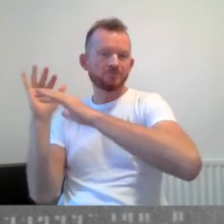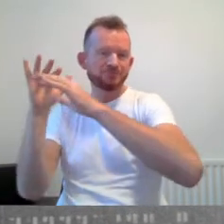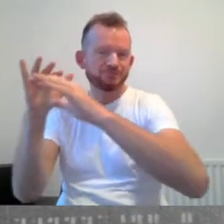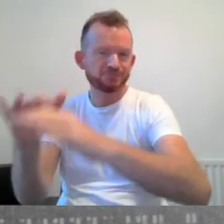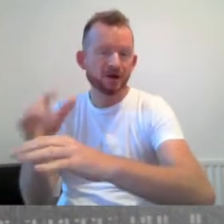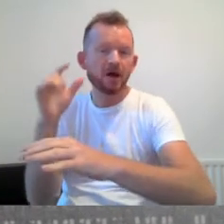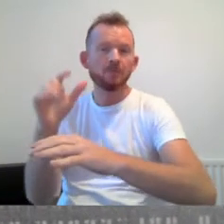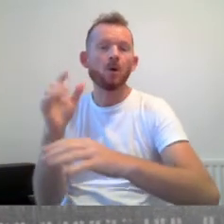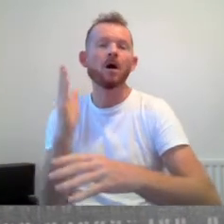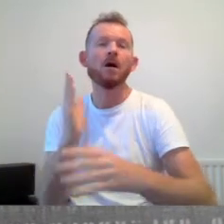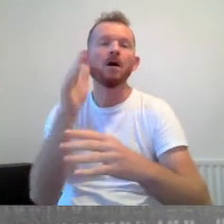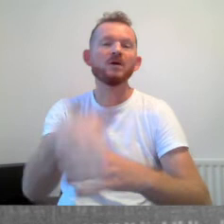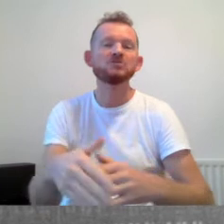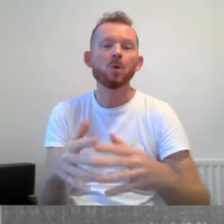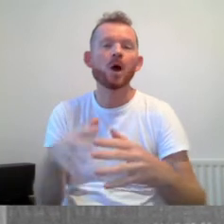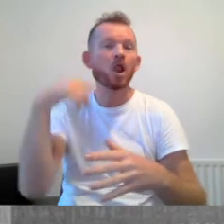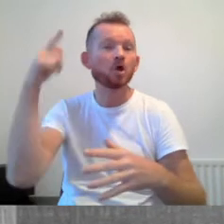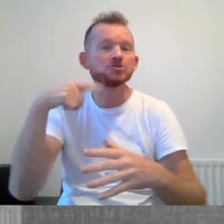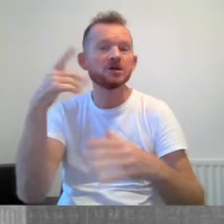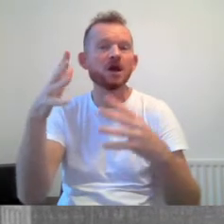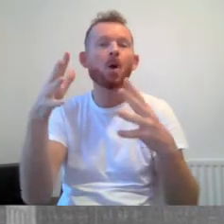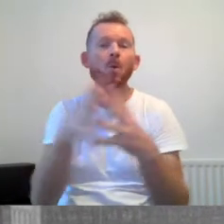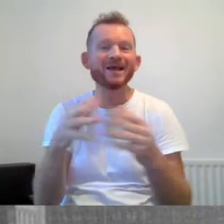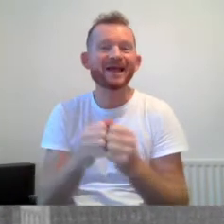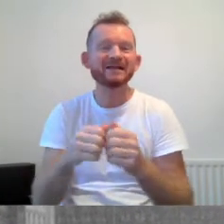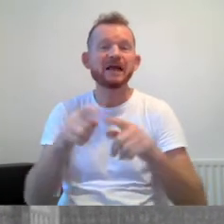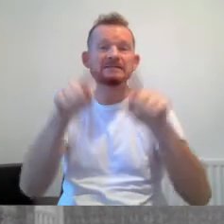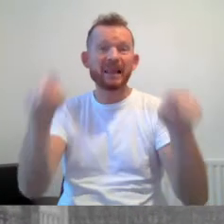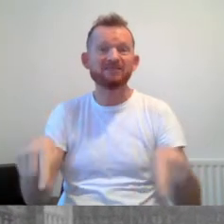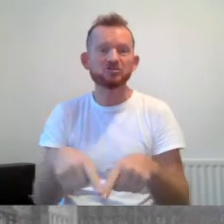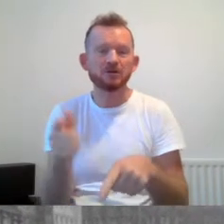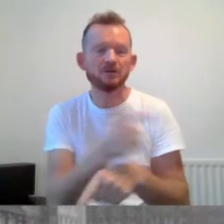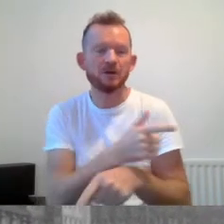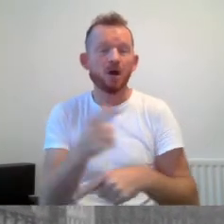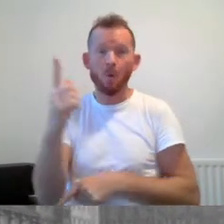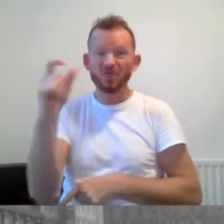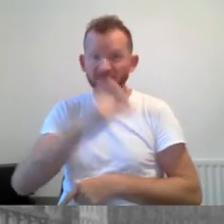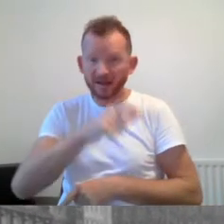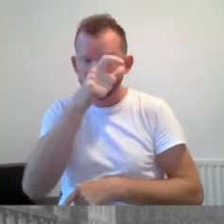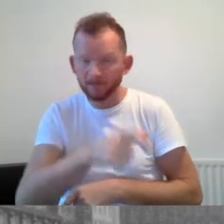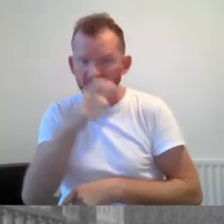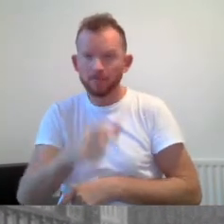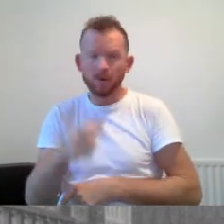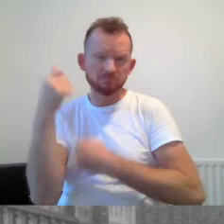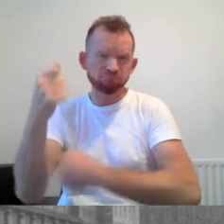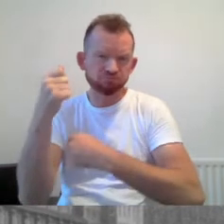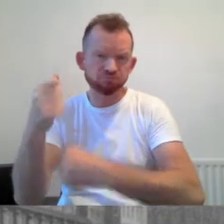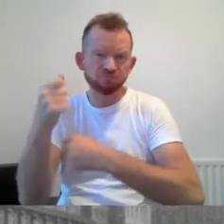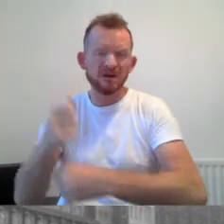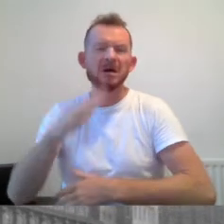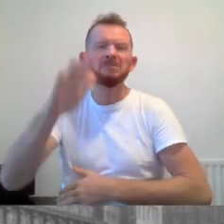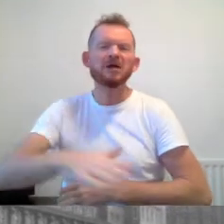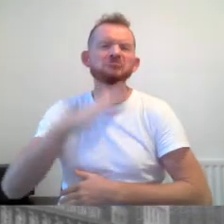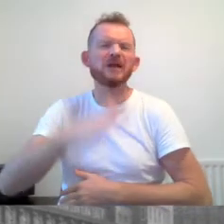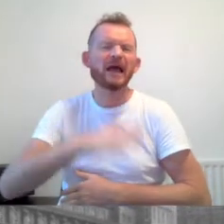London Weekend Television. Over a thousand disabled people were protesting against a patronising telethon show that